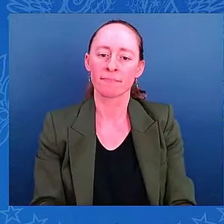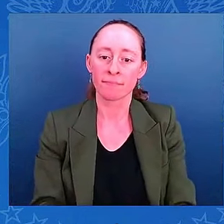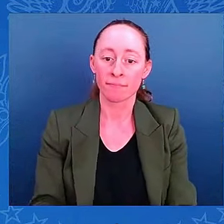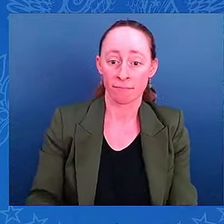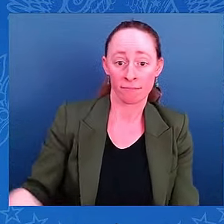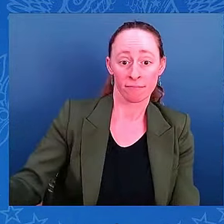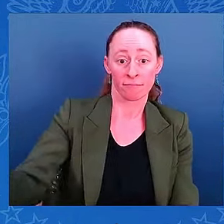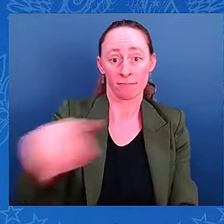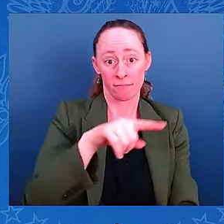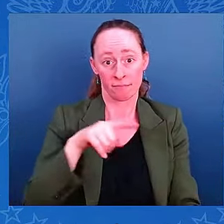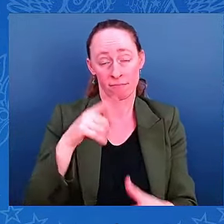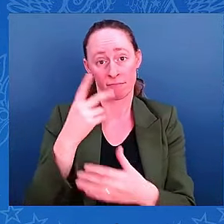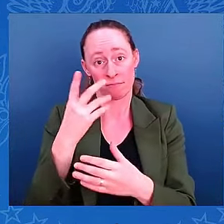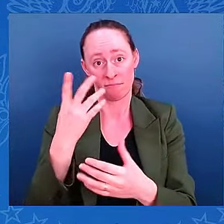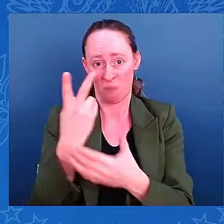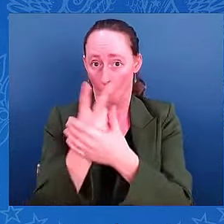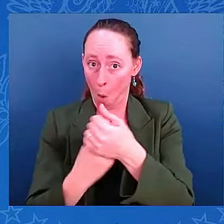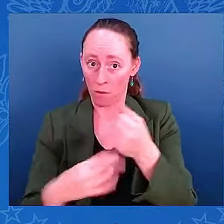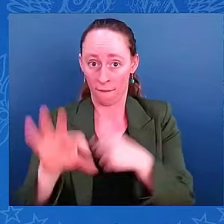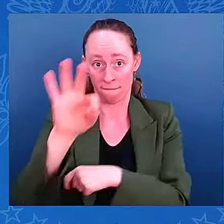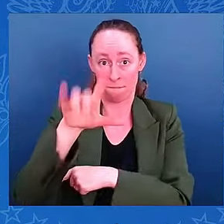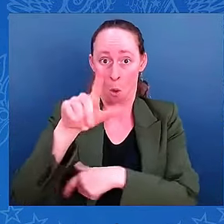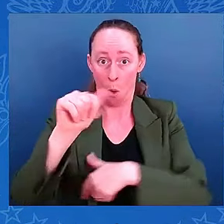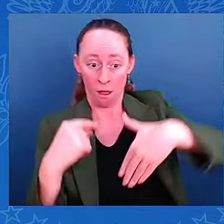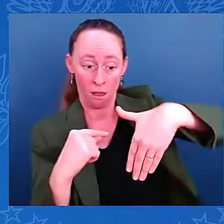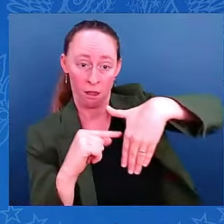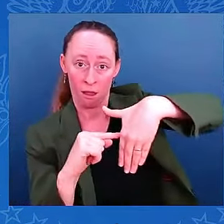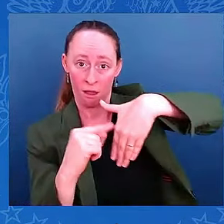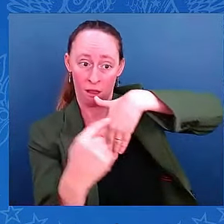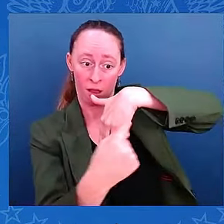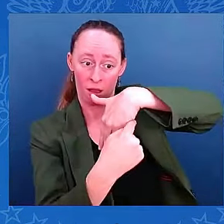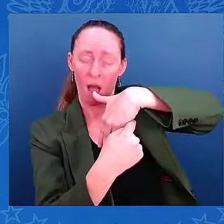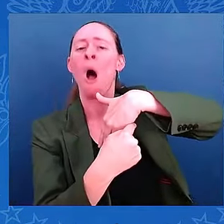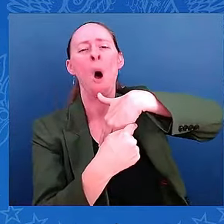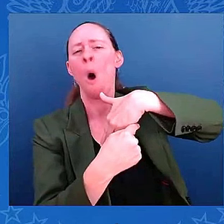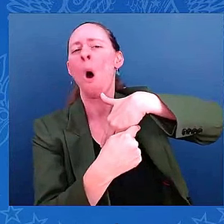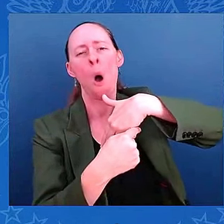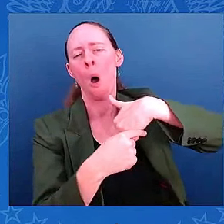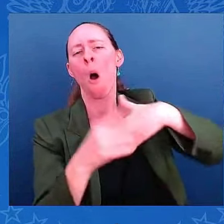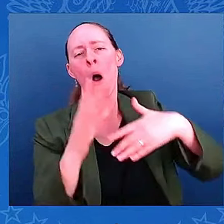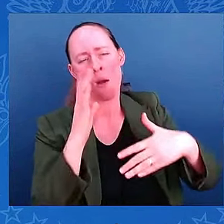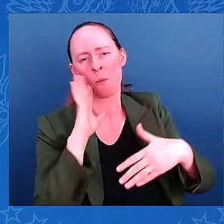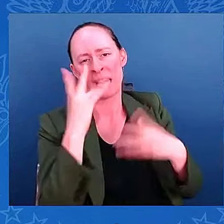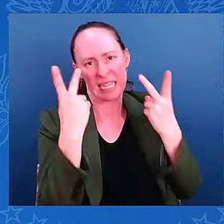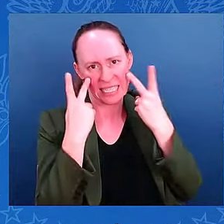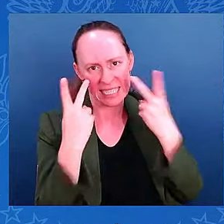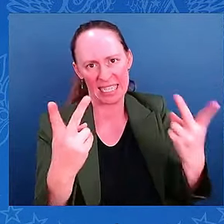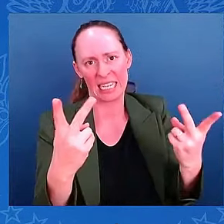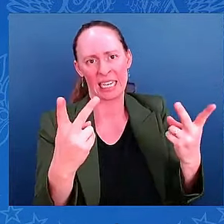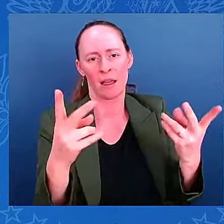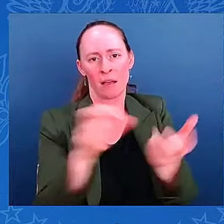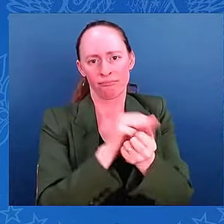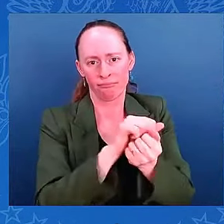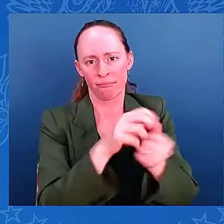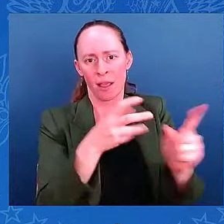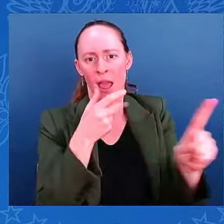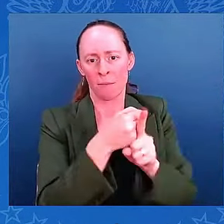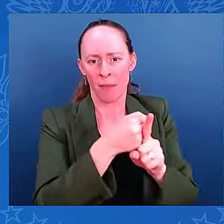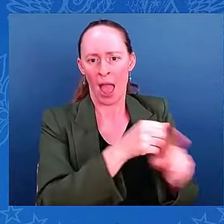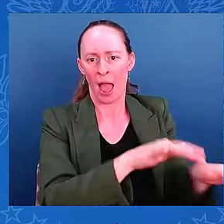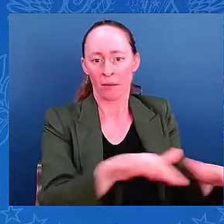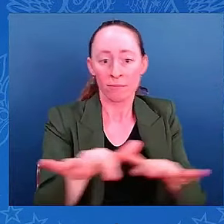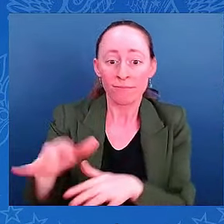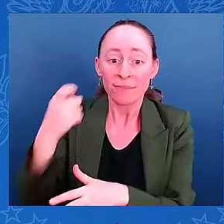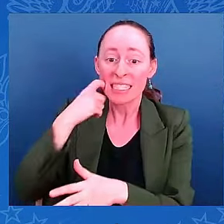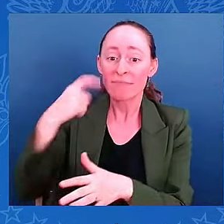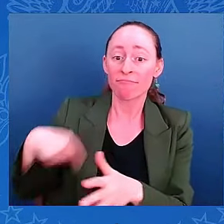to see the impacts as we speak. I was just looking at the radar before doing this meeting here, and we've got tornadoes already touching down